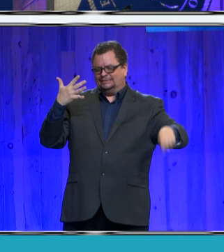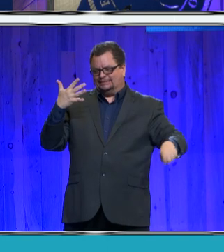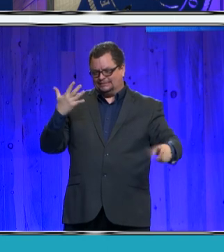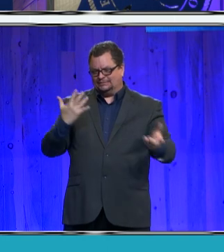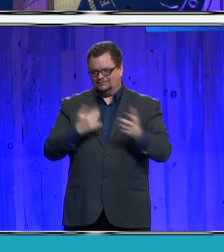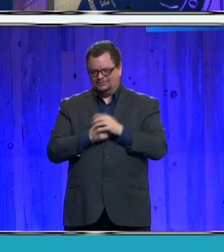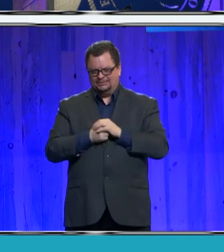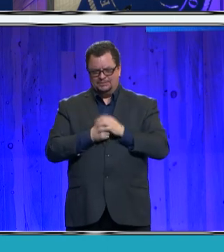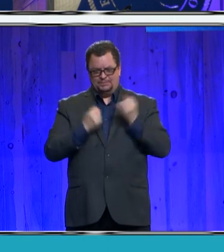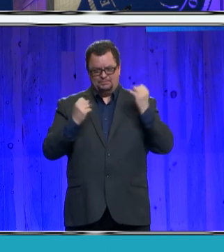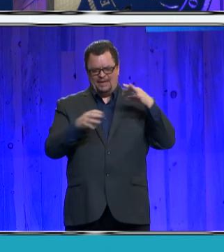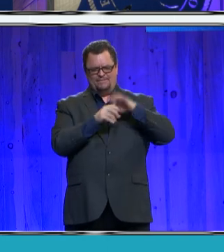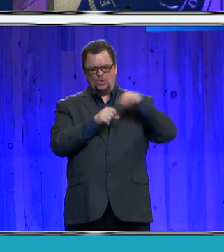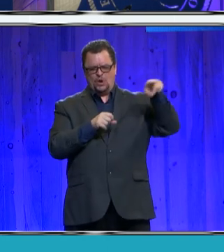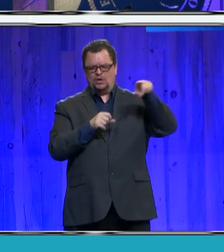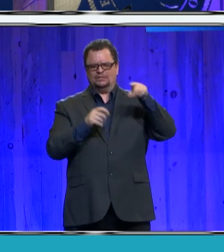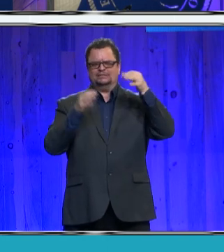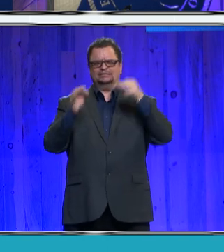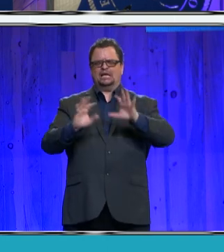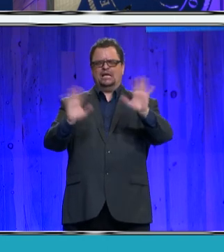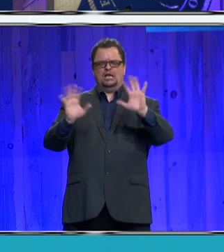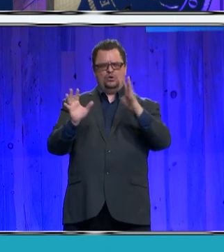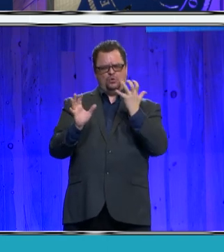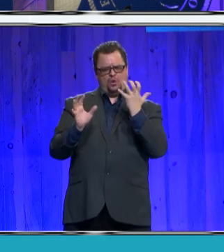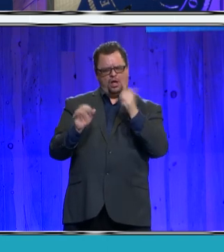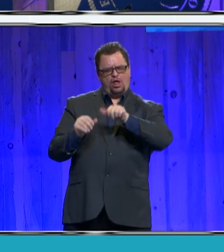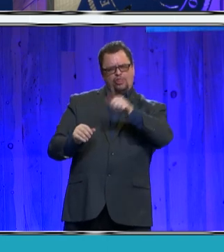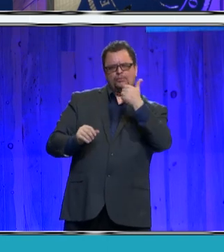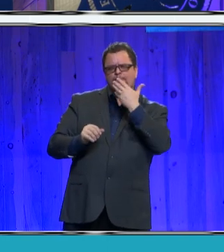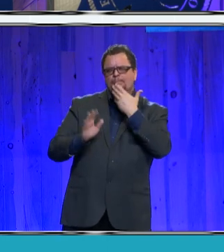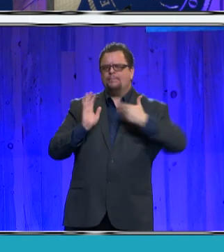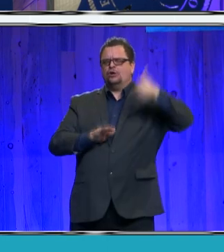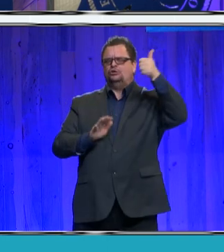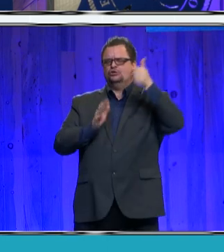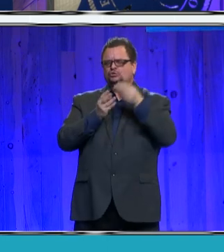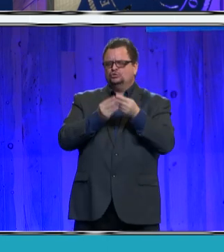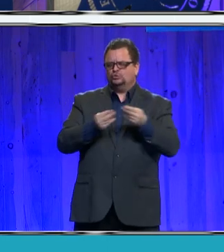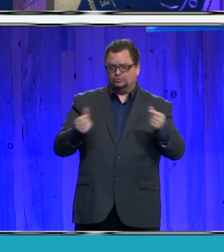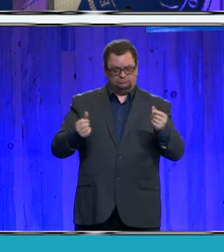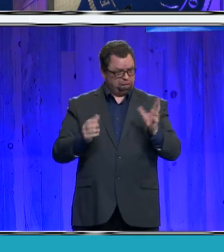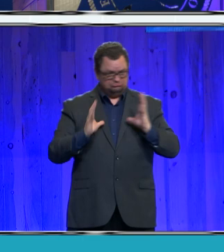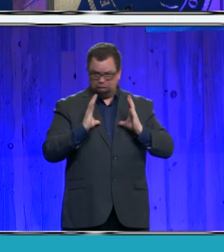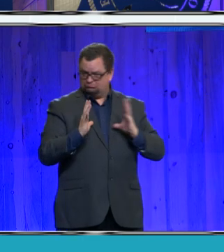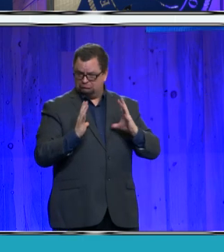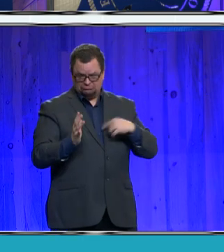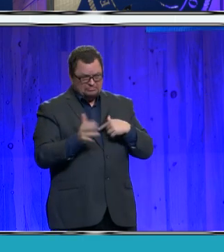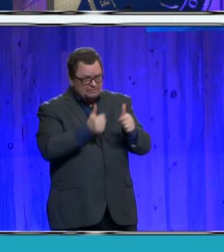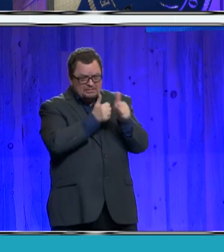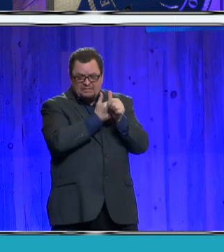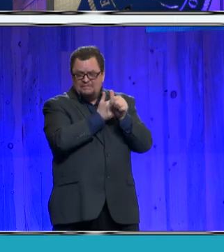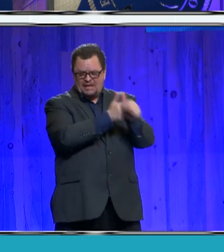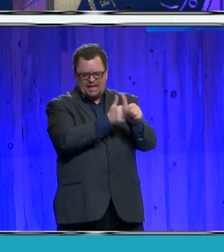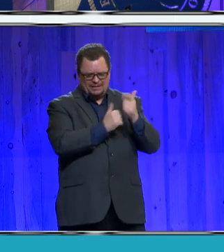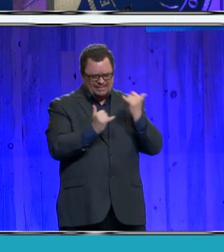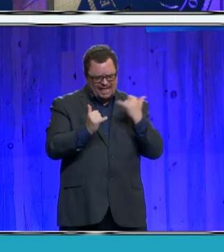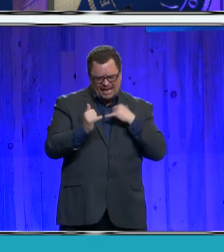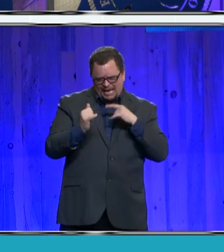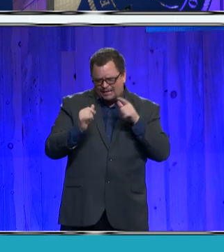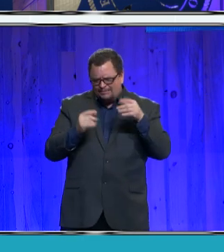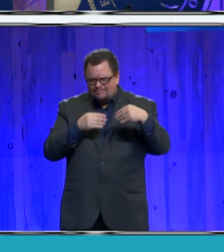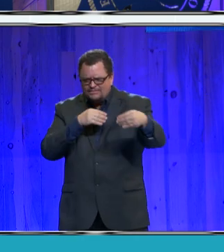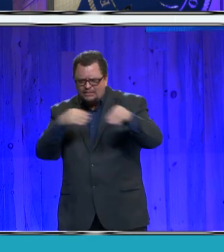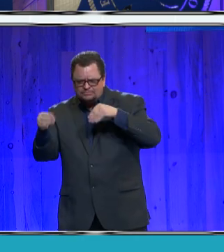solution. Staying true to doing the next right thing, we are seeking additional flexibility with ARPA funds